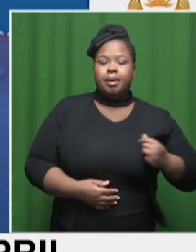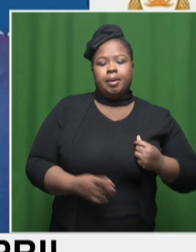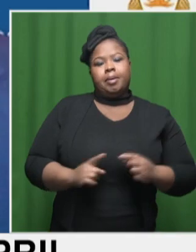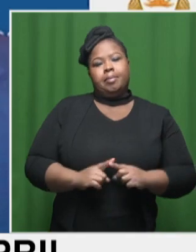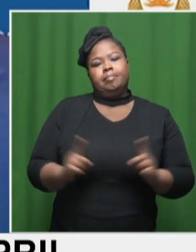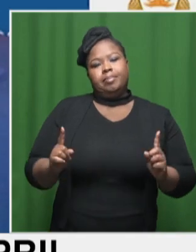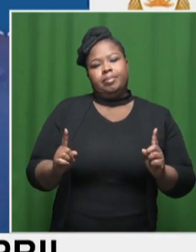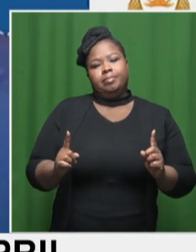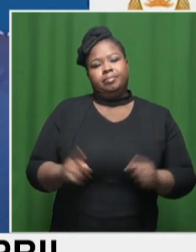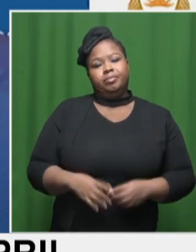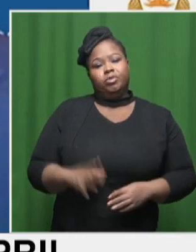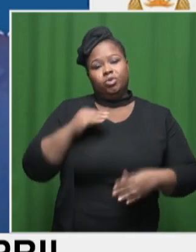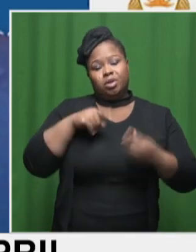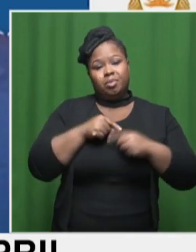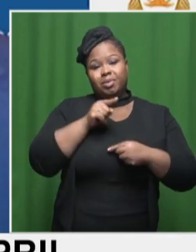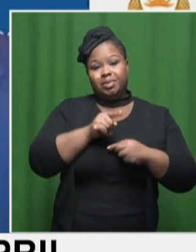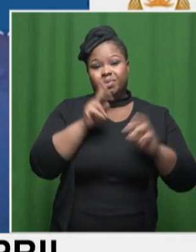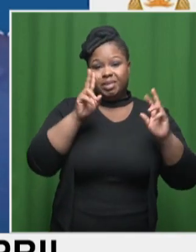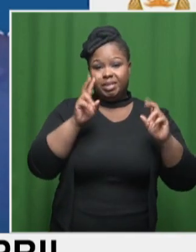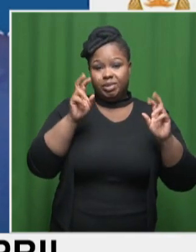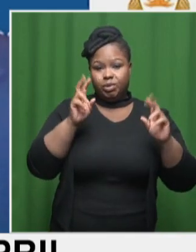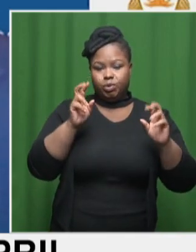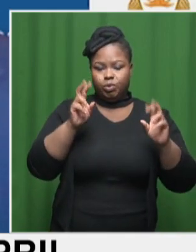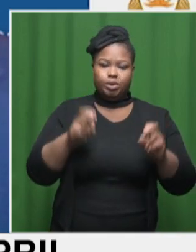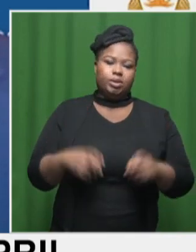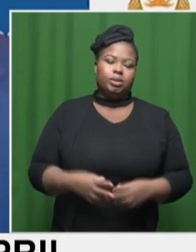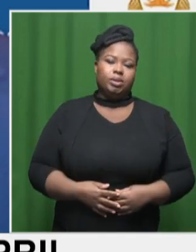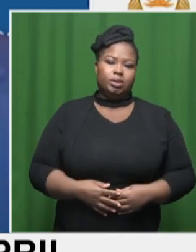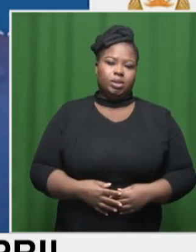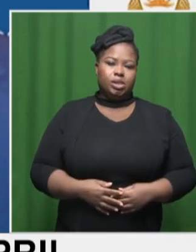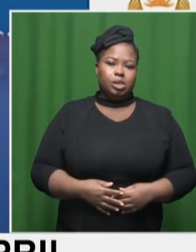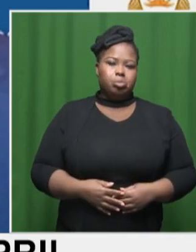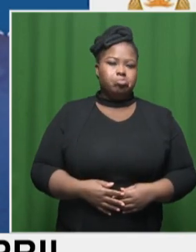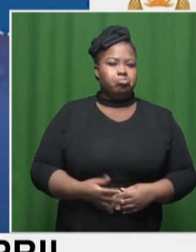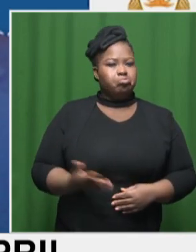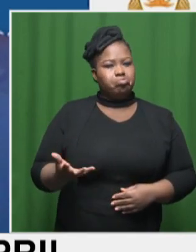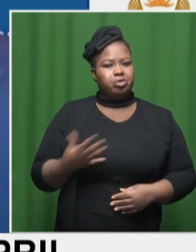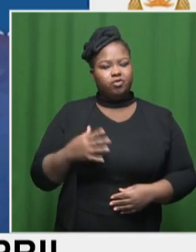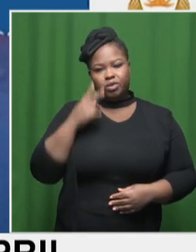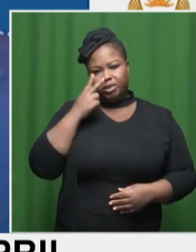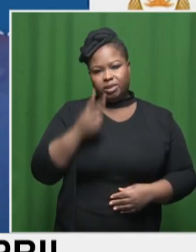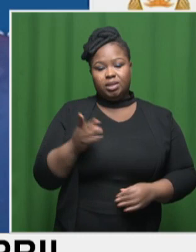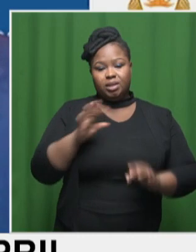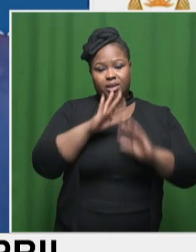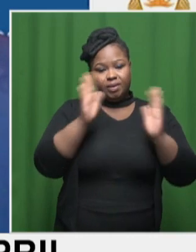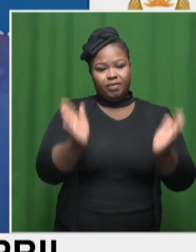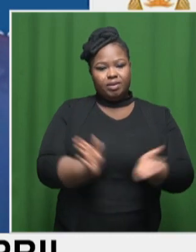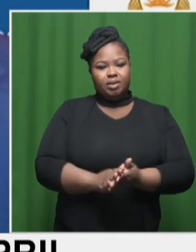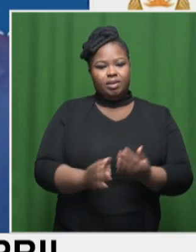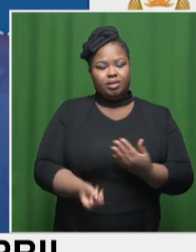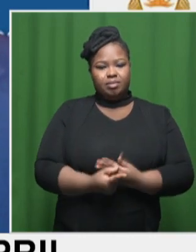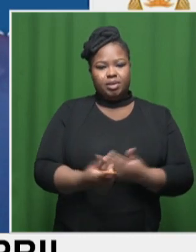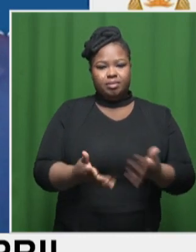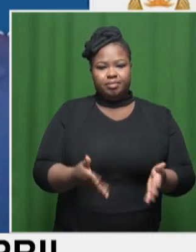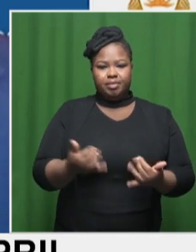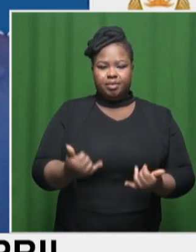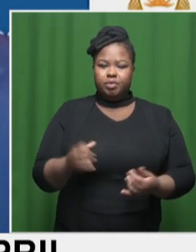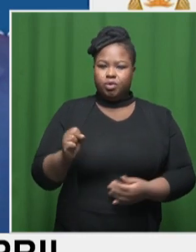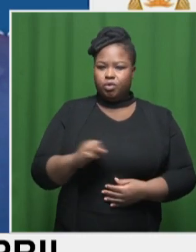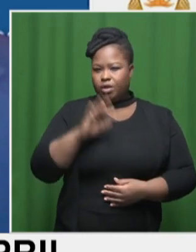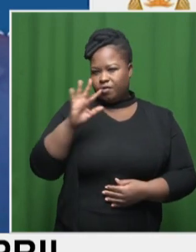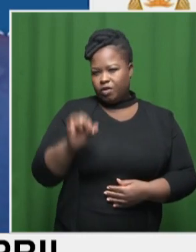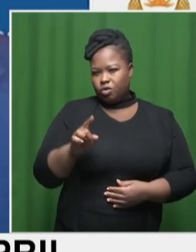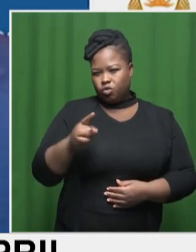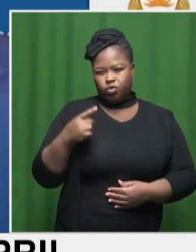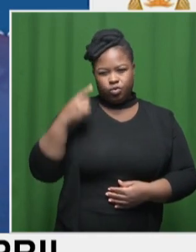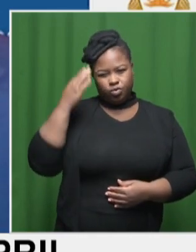of those sort of issues again, Patrick, and looking at what's happening in South Africa, do you by